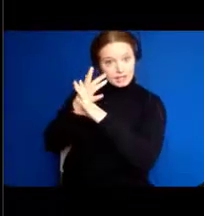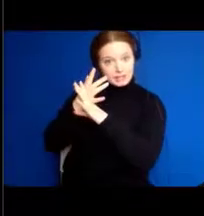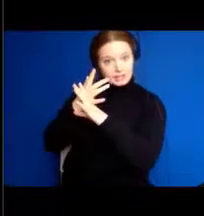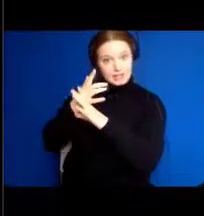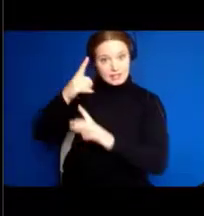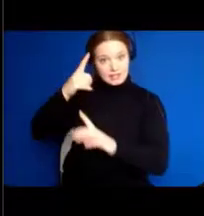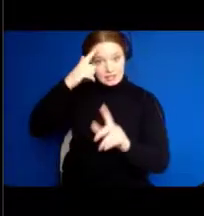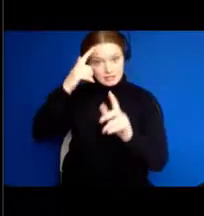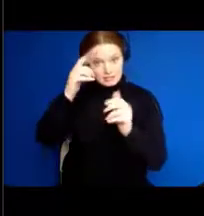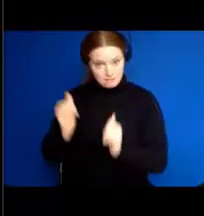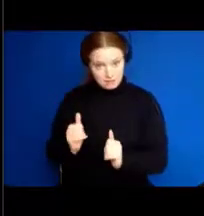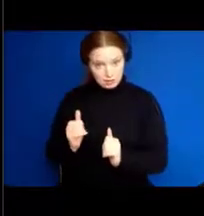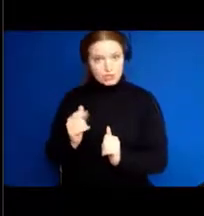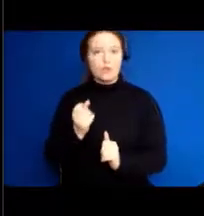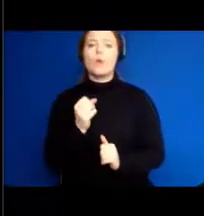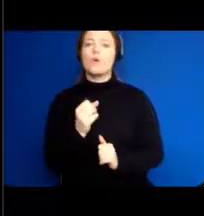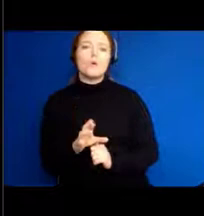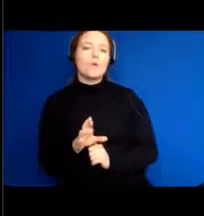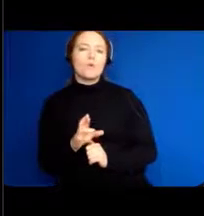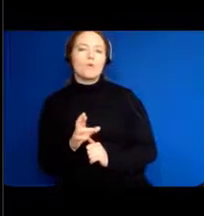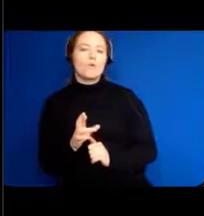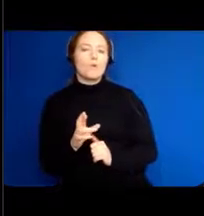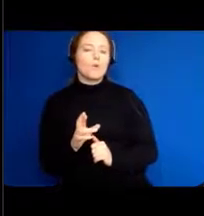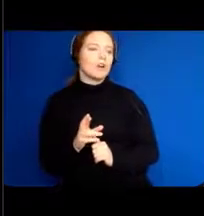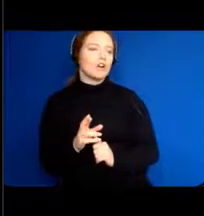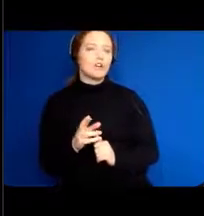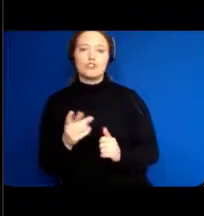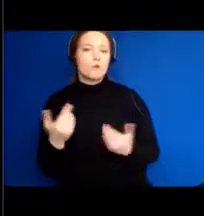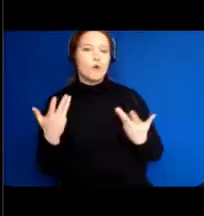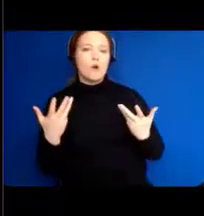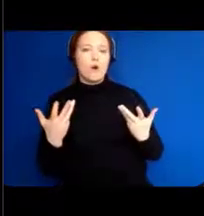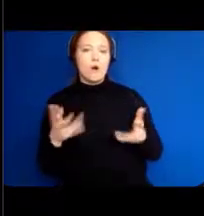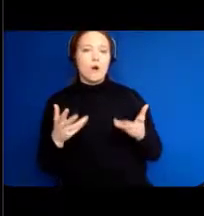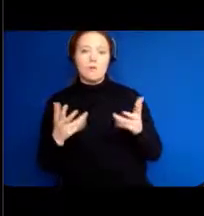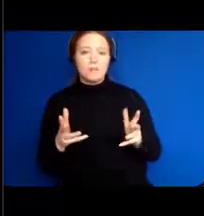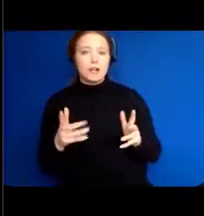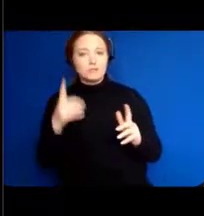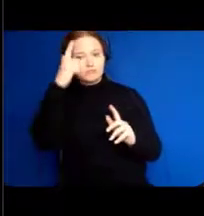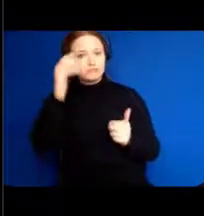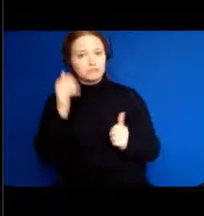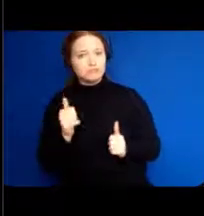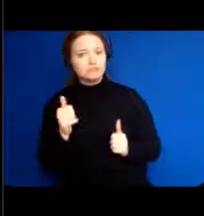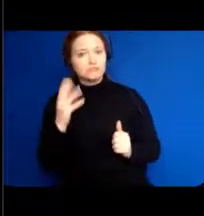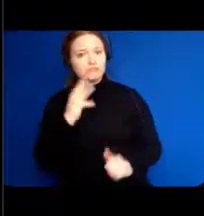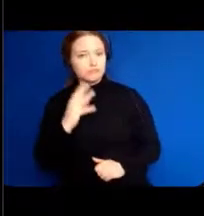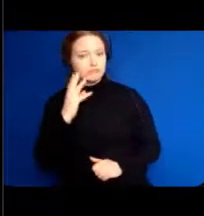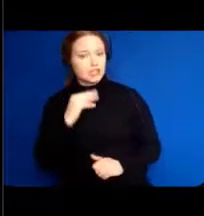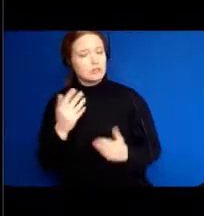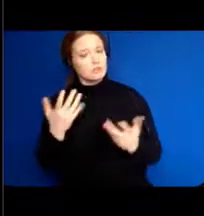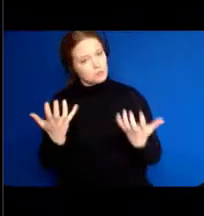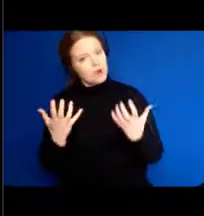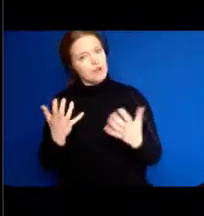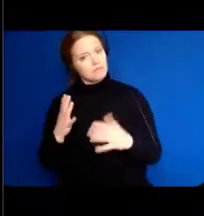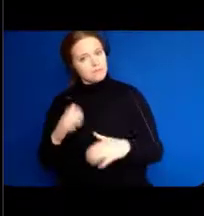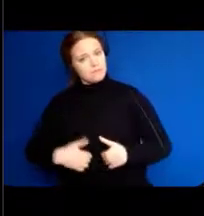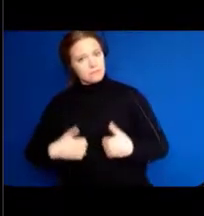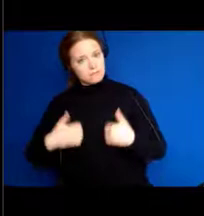the whole gamut, and if we can just, can I actually skip to the next slide?